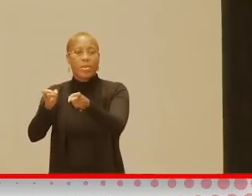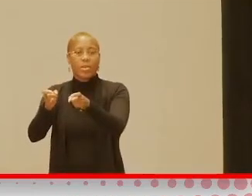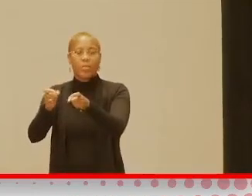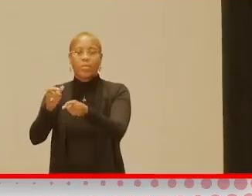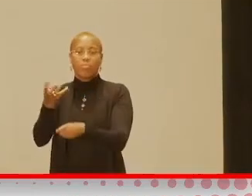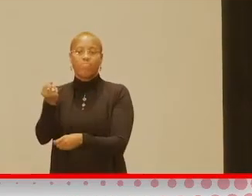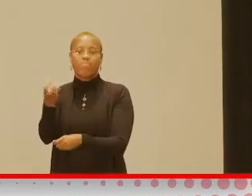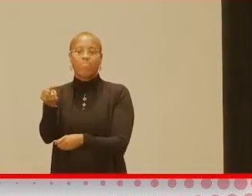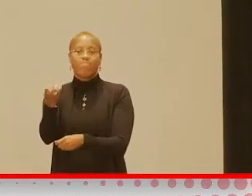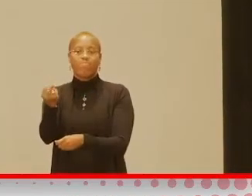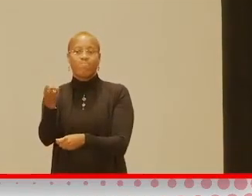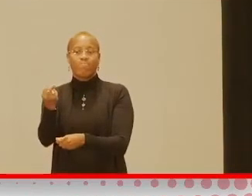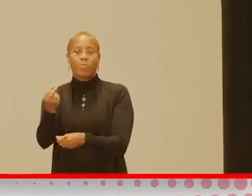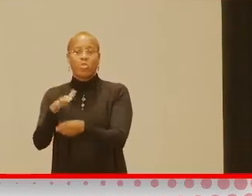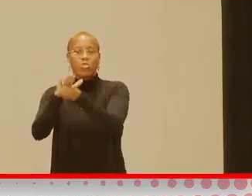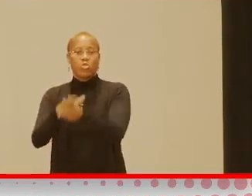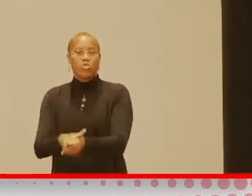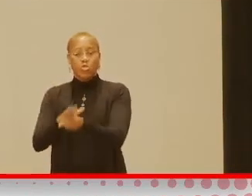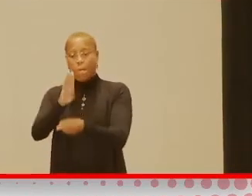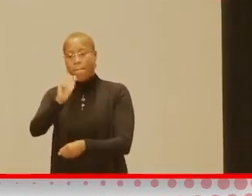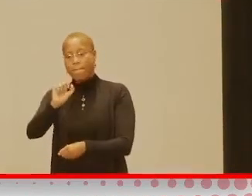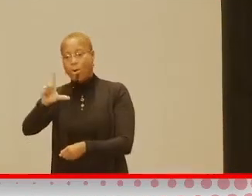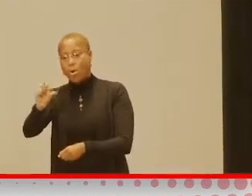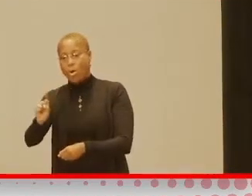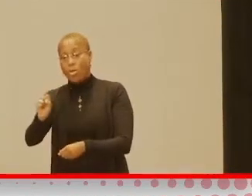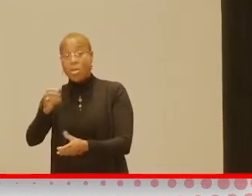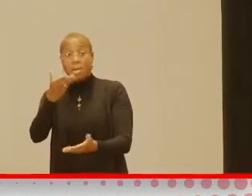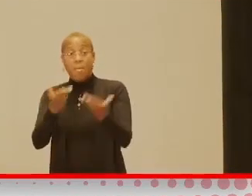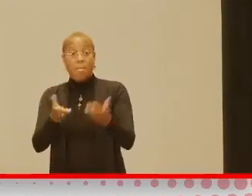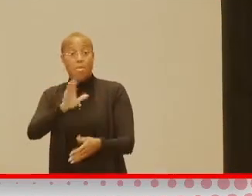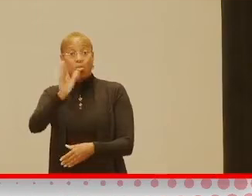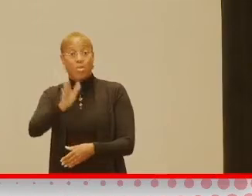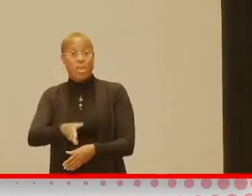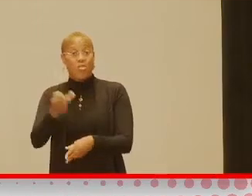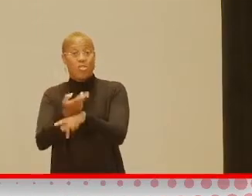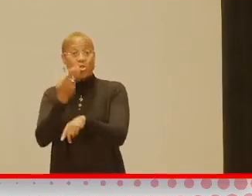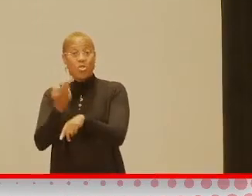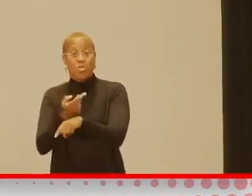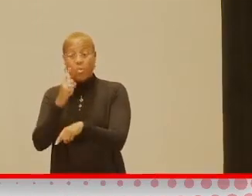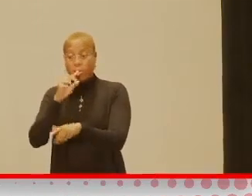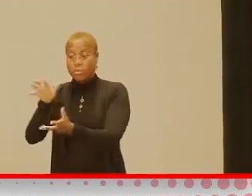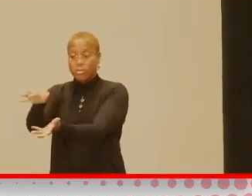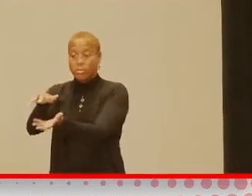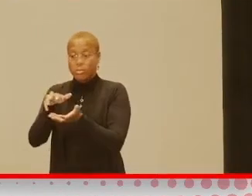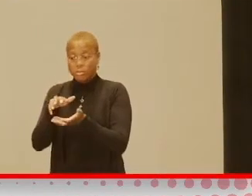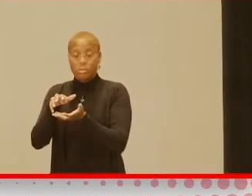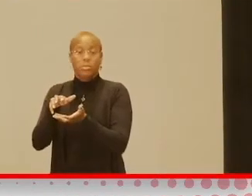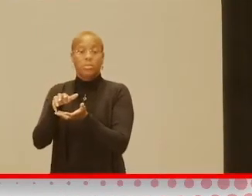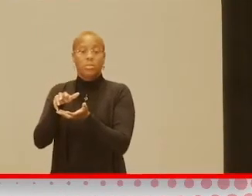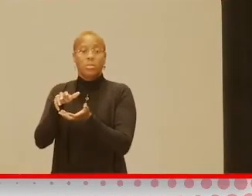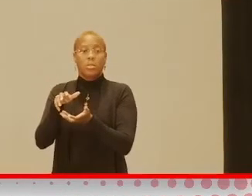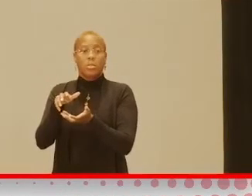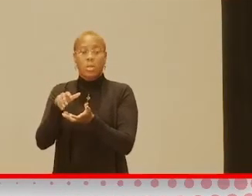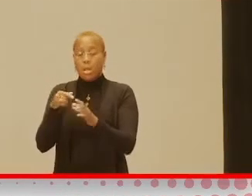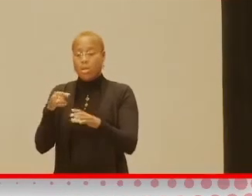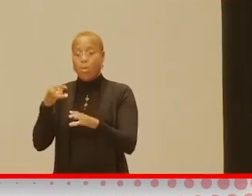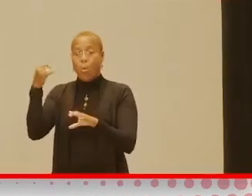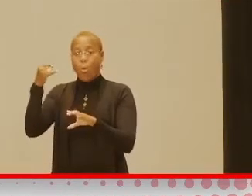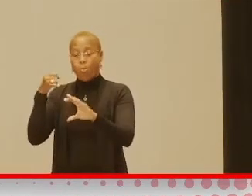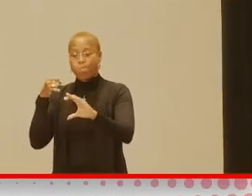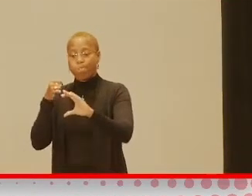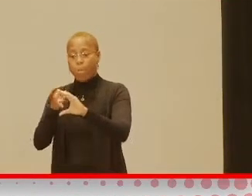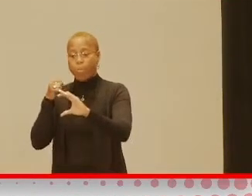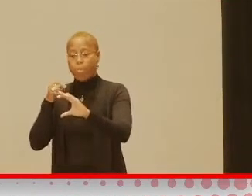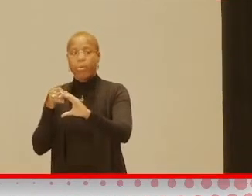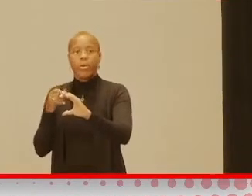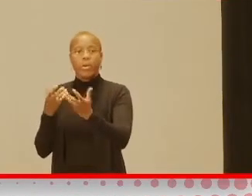balls and things like that. You know, you probably will never use it, you think, right? But go grab those little stress balls and you can pop a little hole in it and put it around